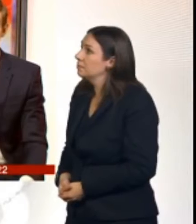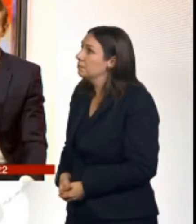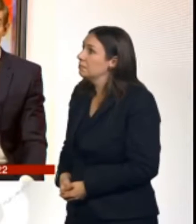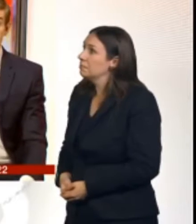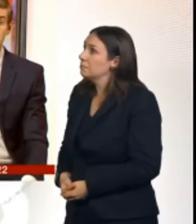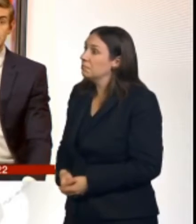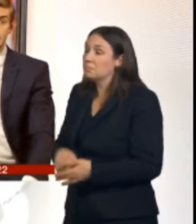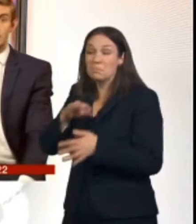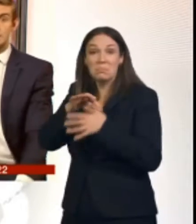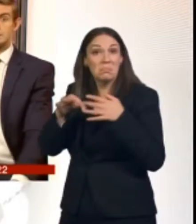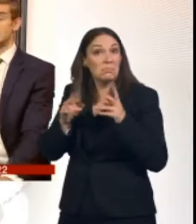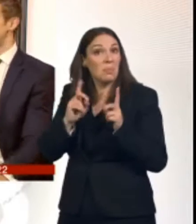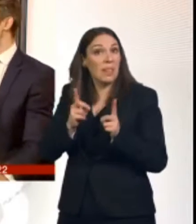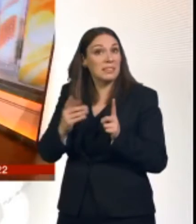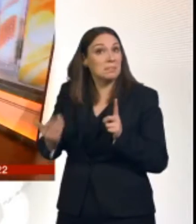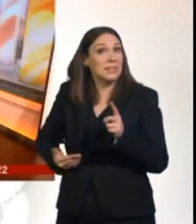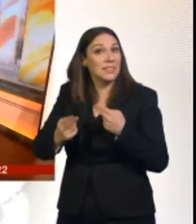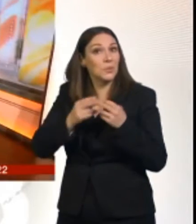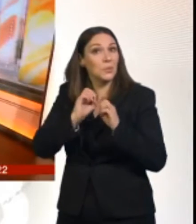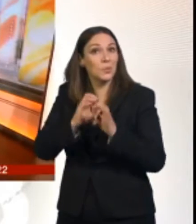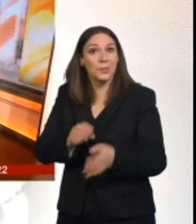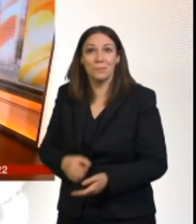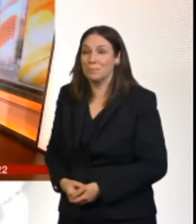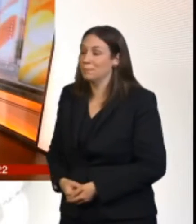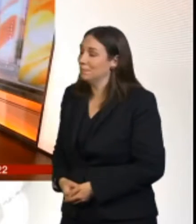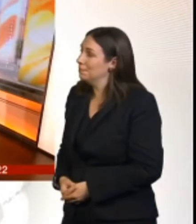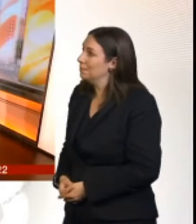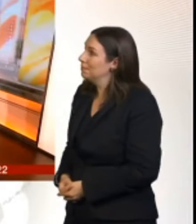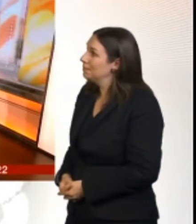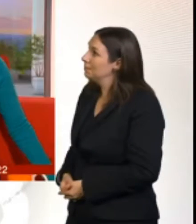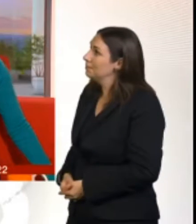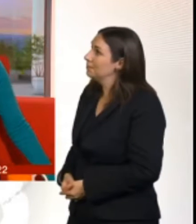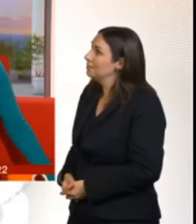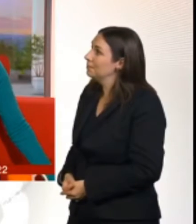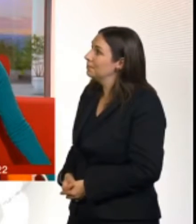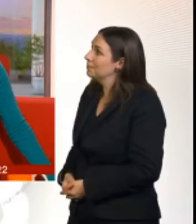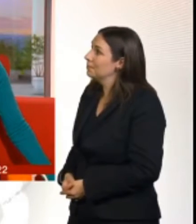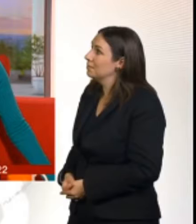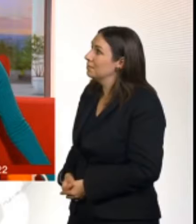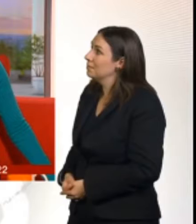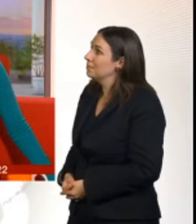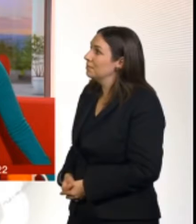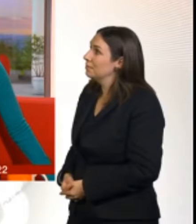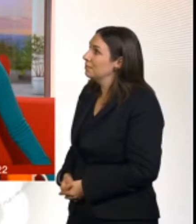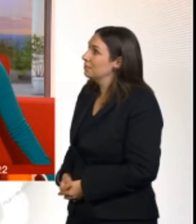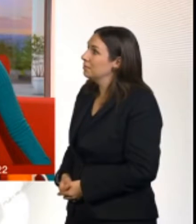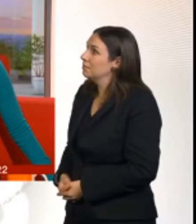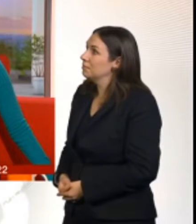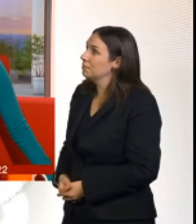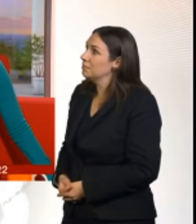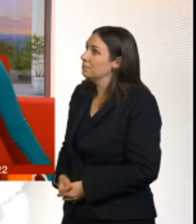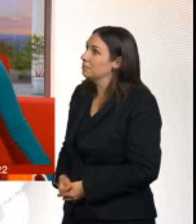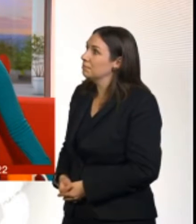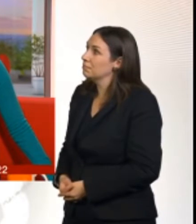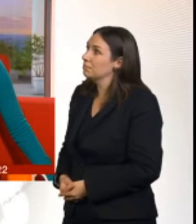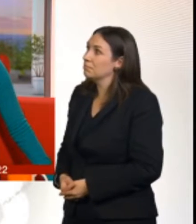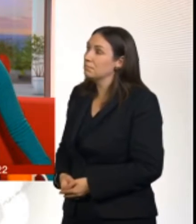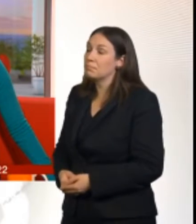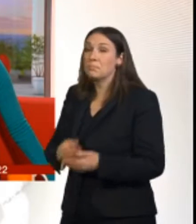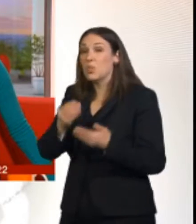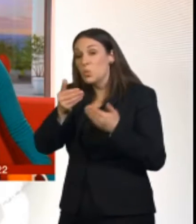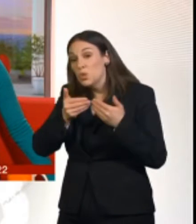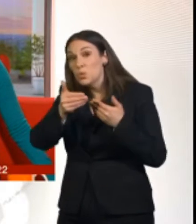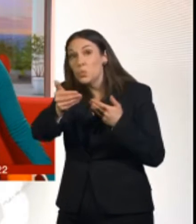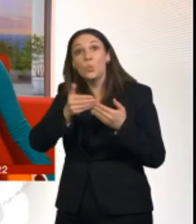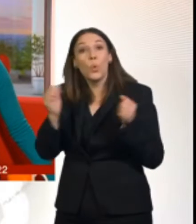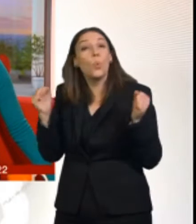the business. More from me just before eight. I'll see you then. Thanks very much Ben. 7.22 the time. As winter approaches charities are calling for more to be